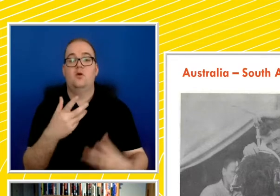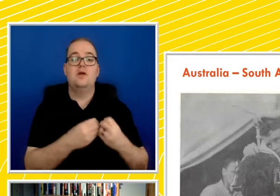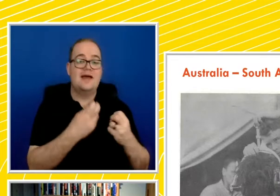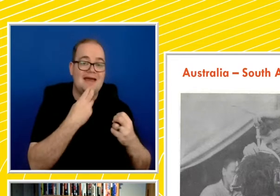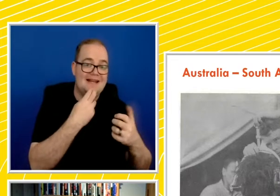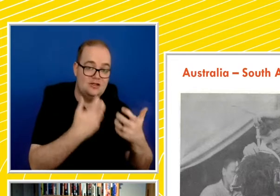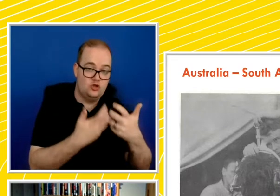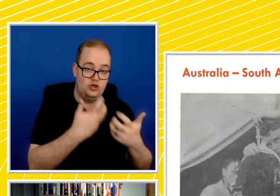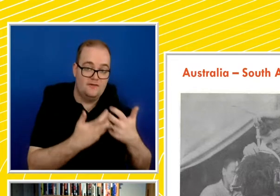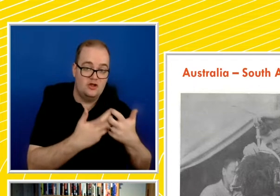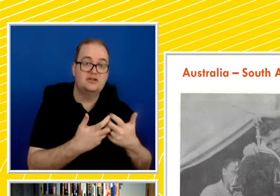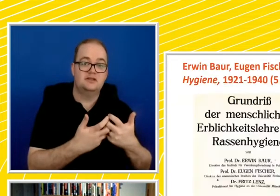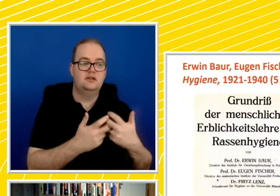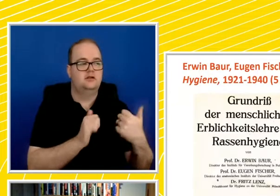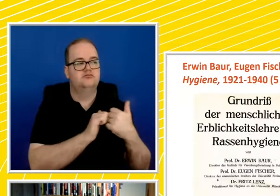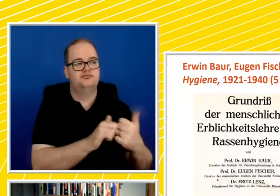collecting data.